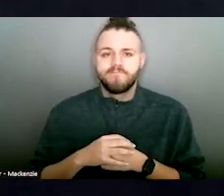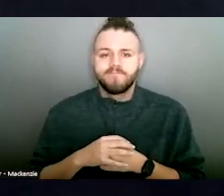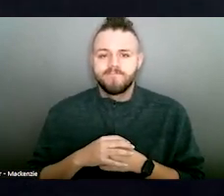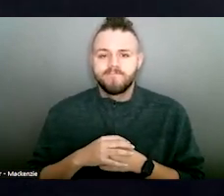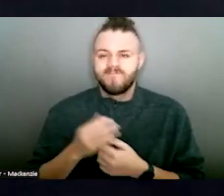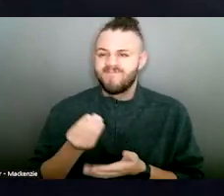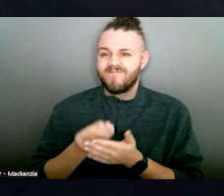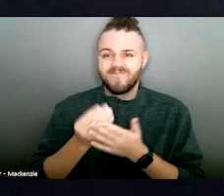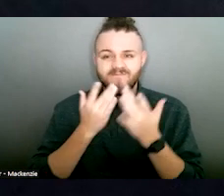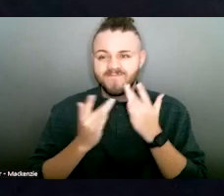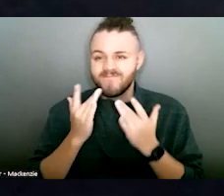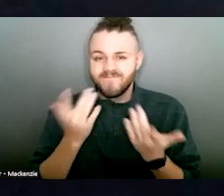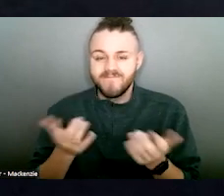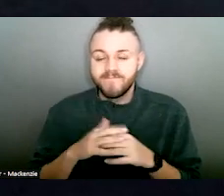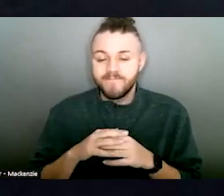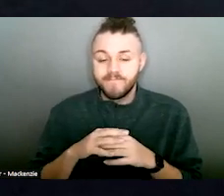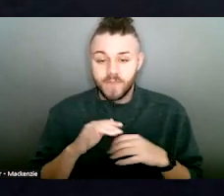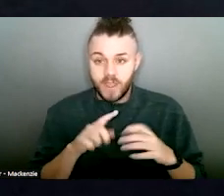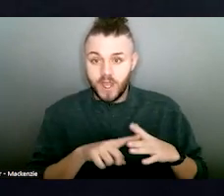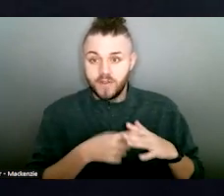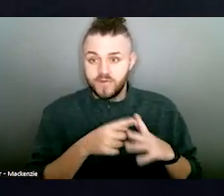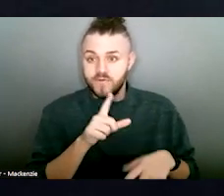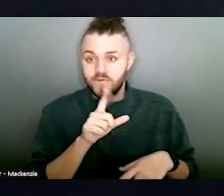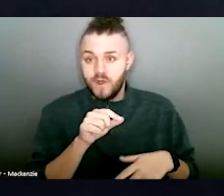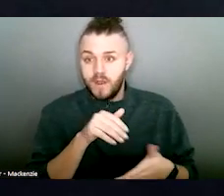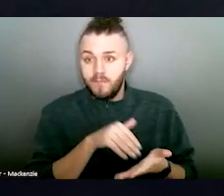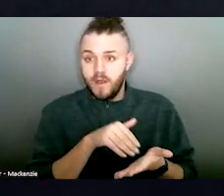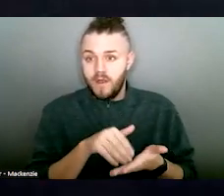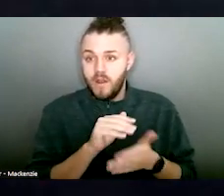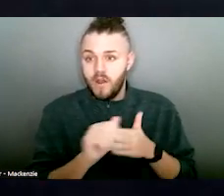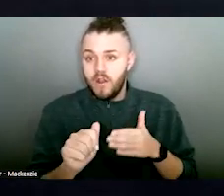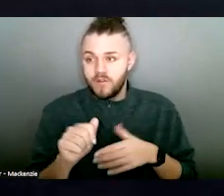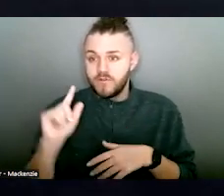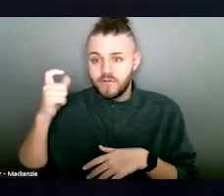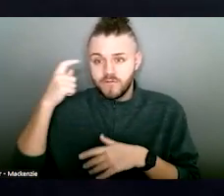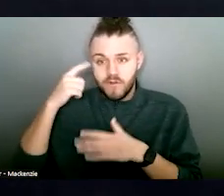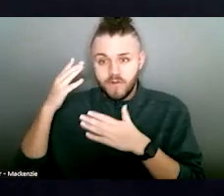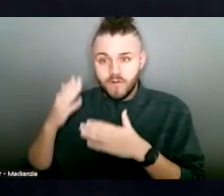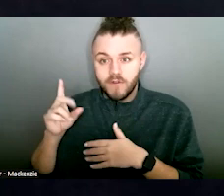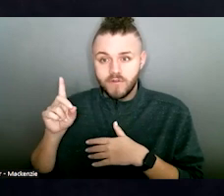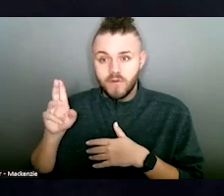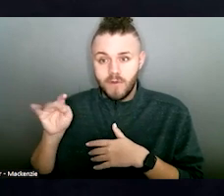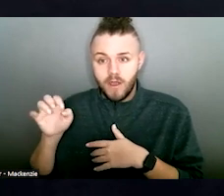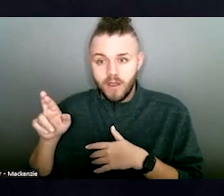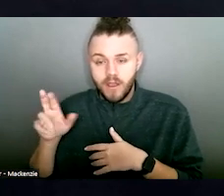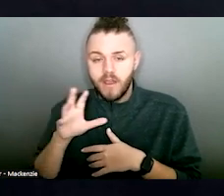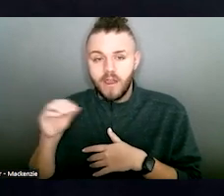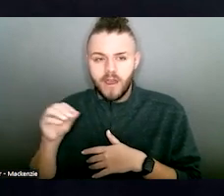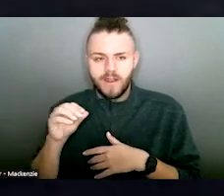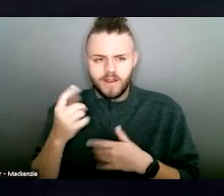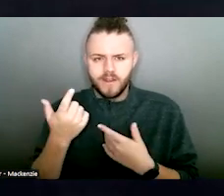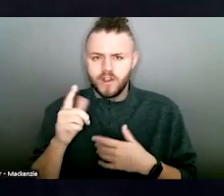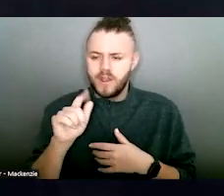The additional $20 million of domestic violence funding that Governor DeWine and Attorney General are recommending